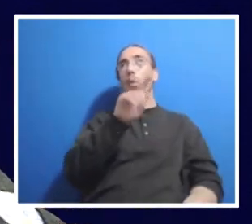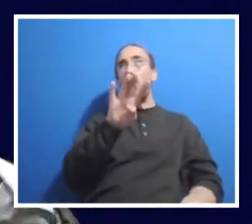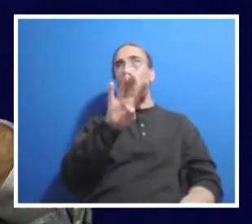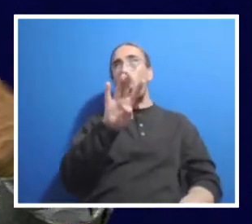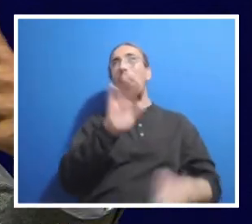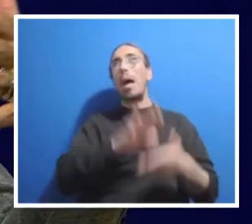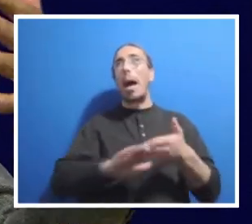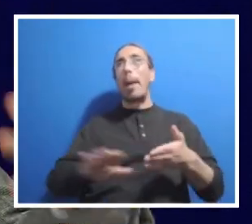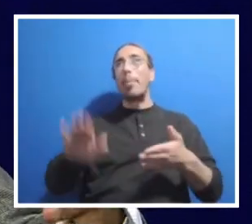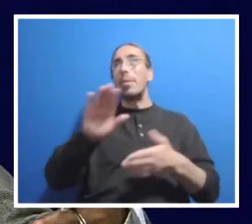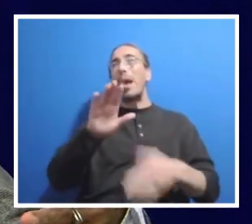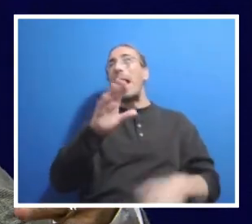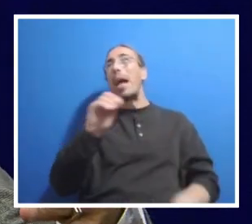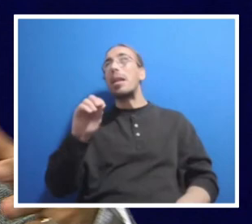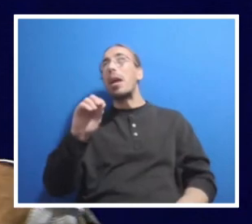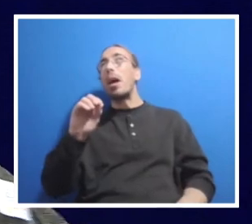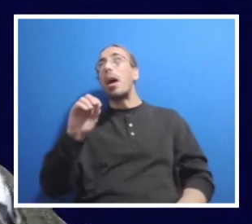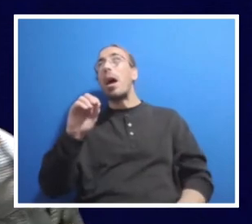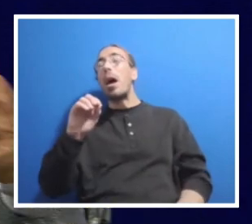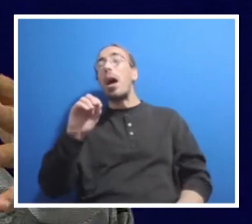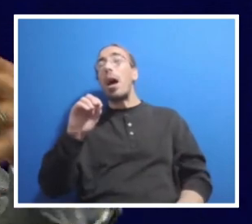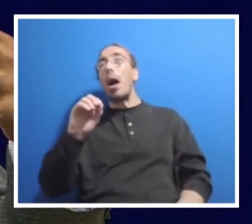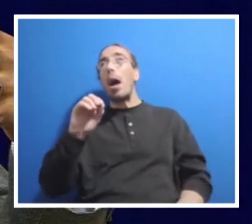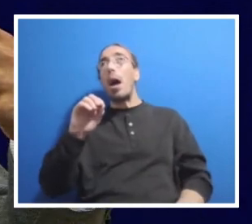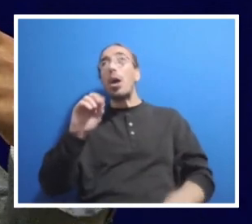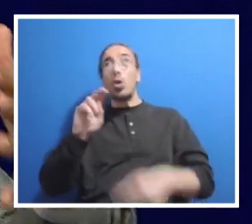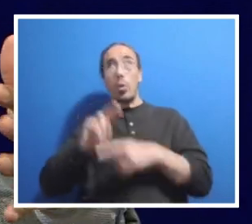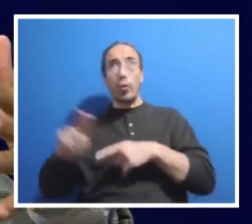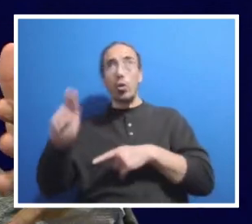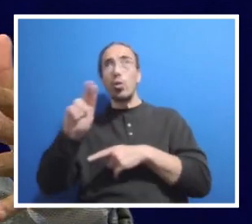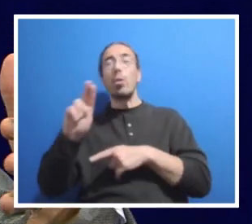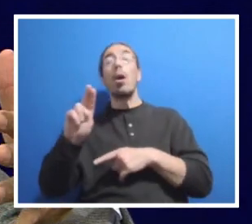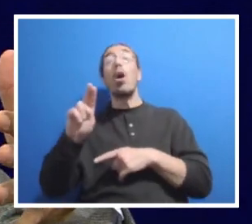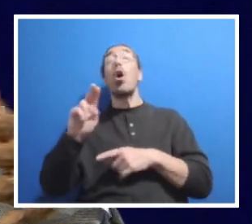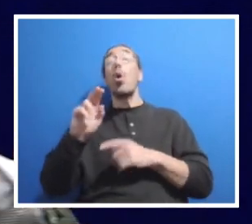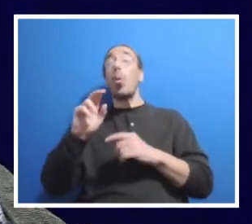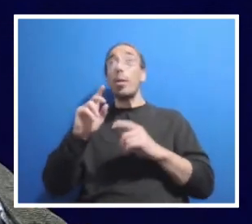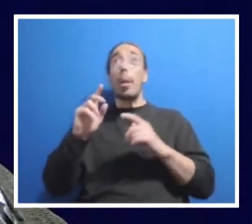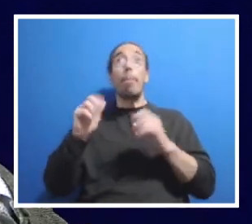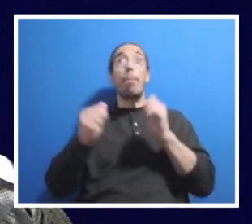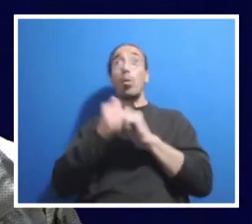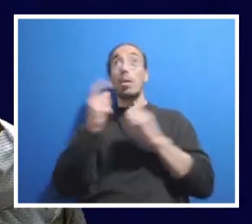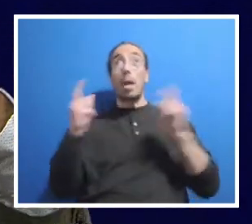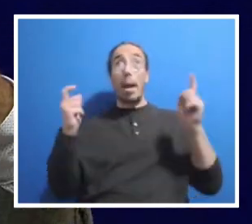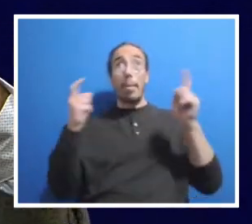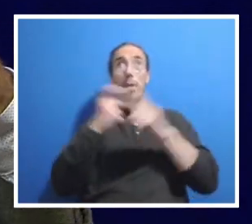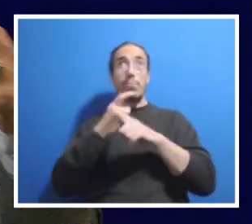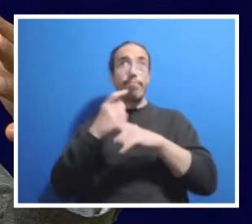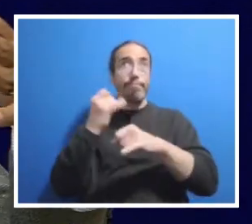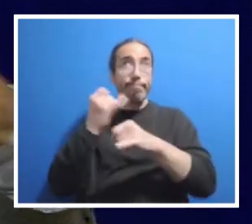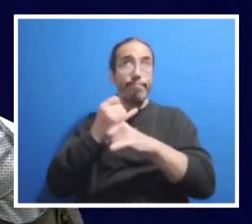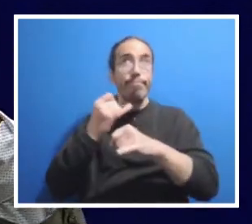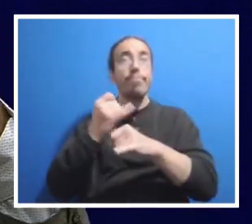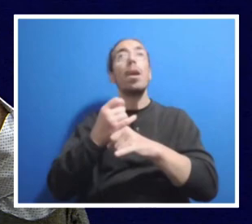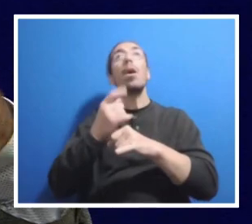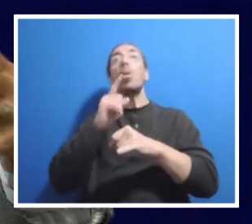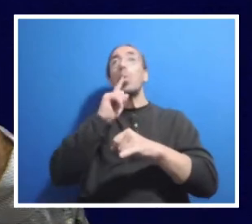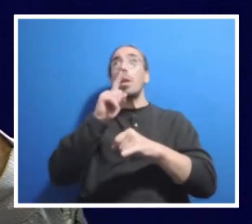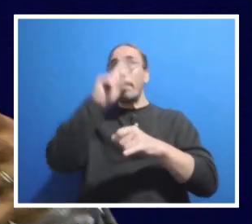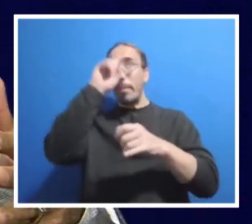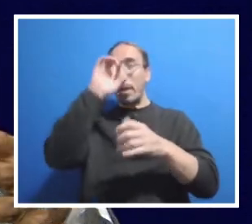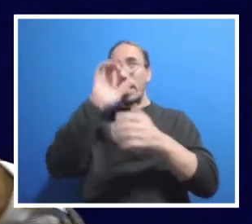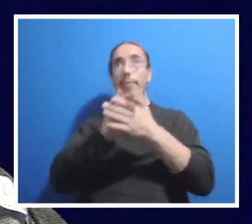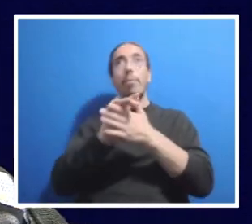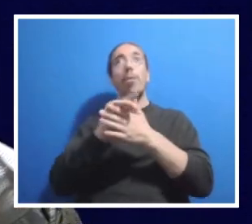University Park, professional schools, right? So we are the most complex institution. We really believe in